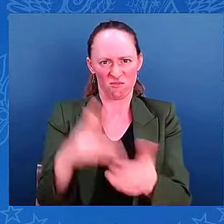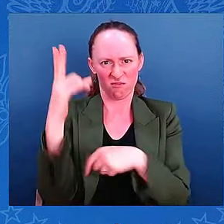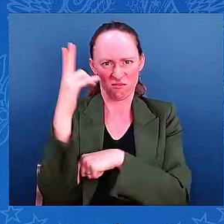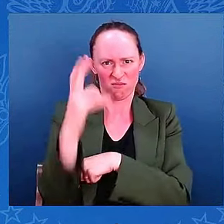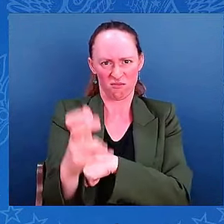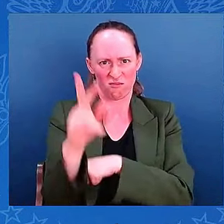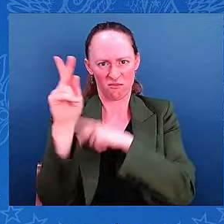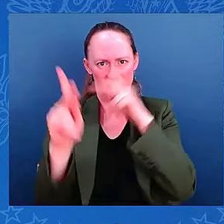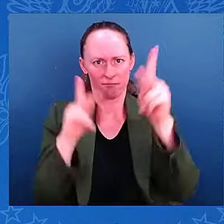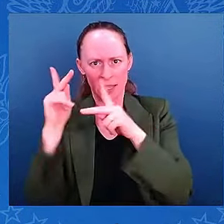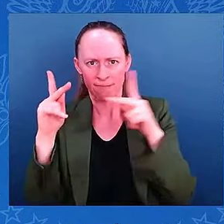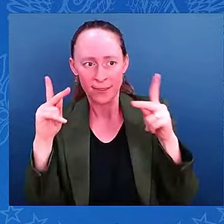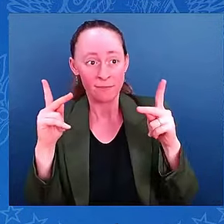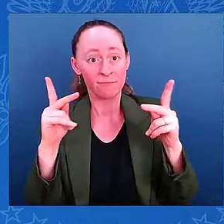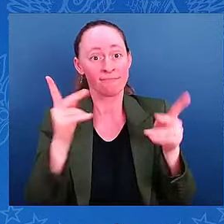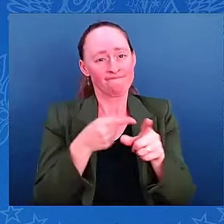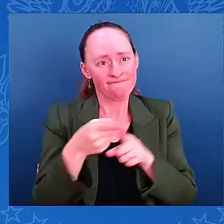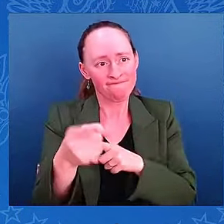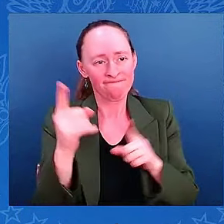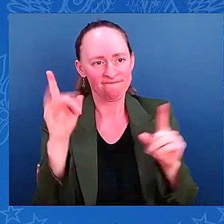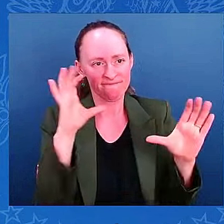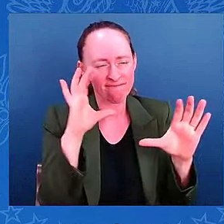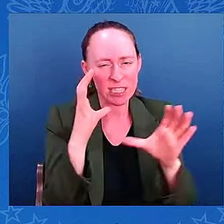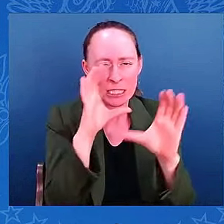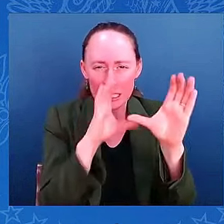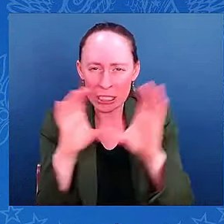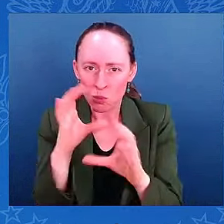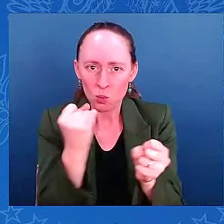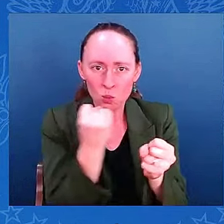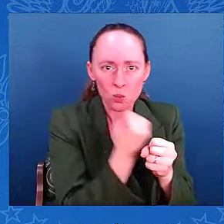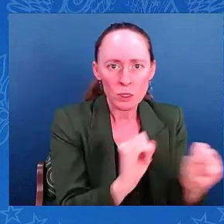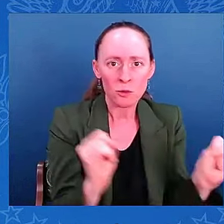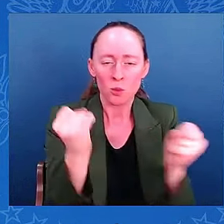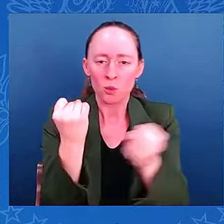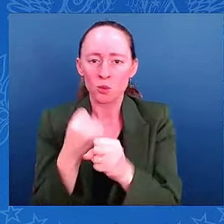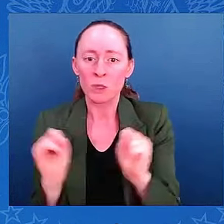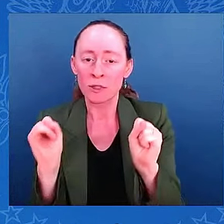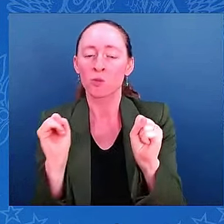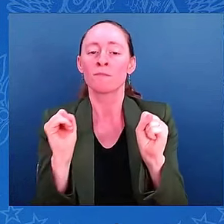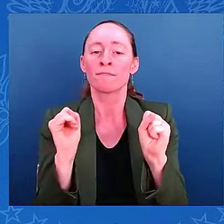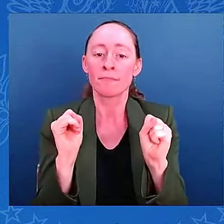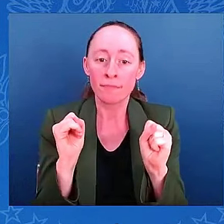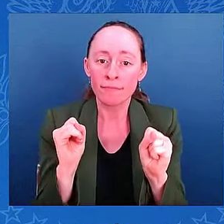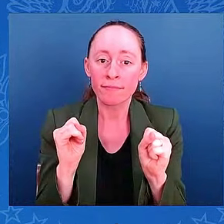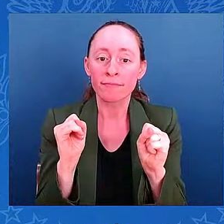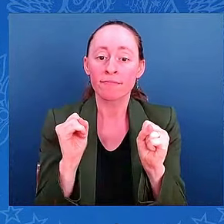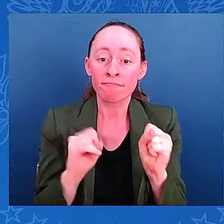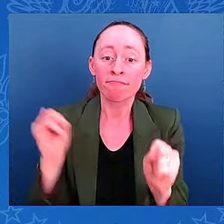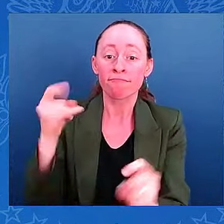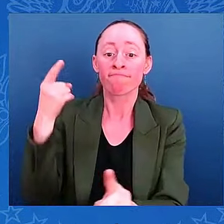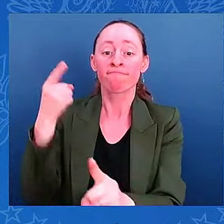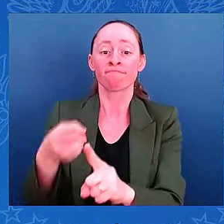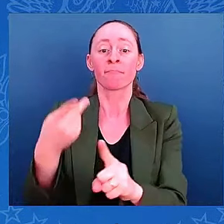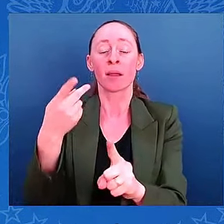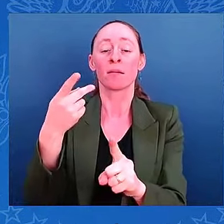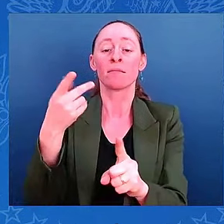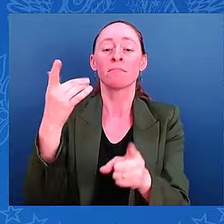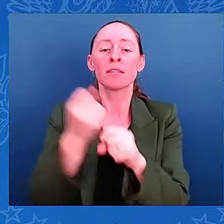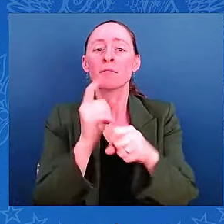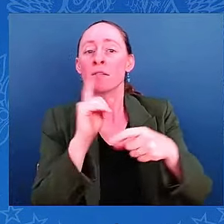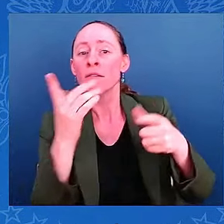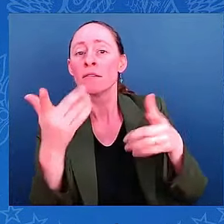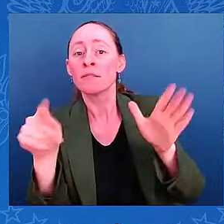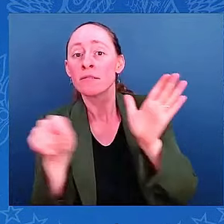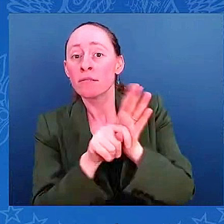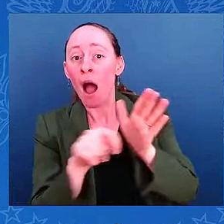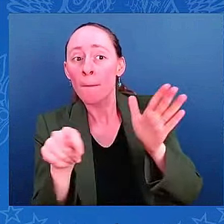and security of the Port of Tampa, which is a critical lifeline for supplies that are needed by Florida